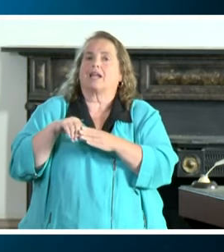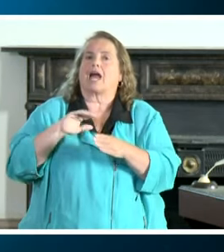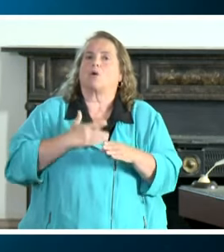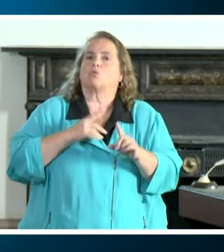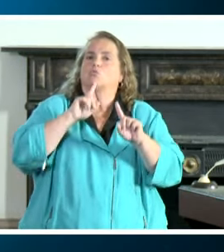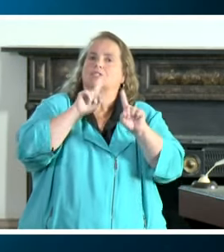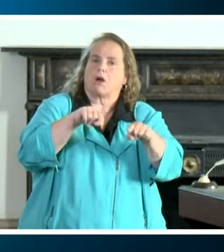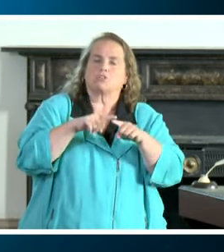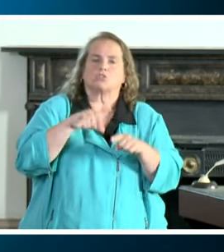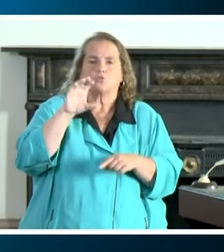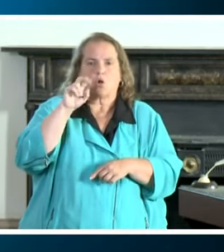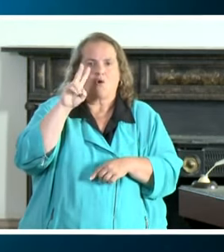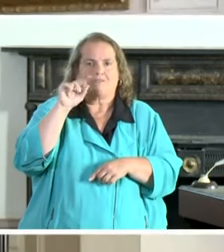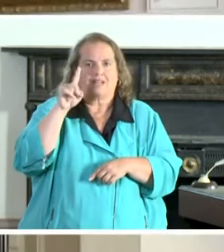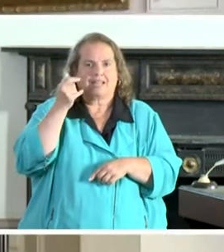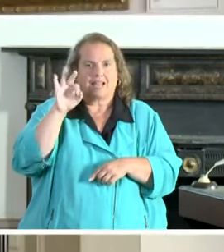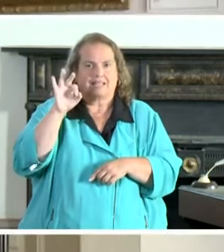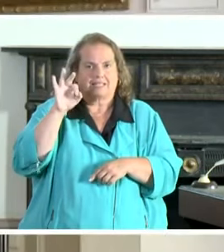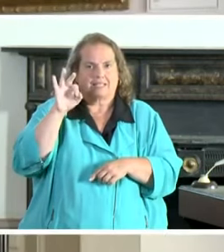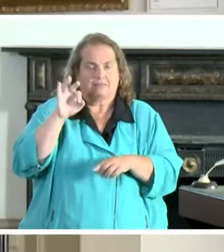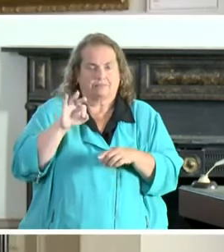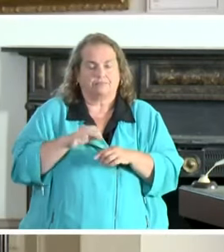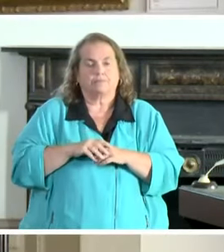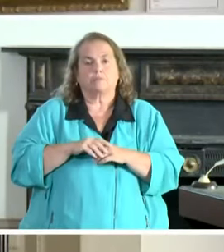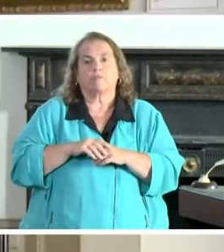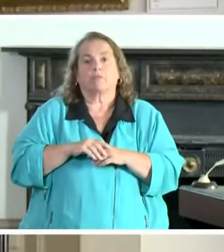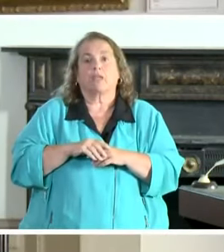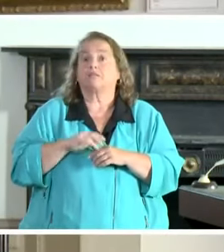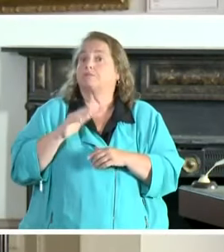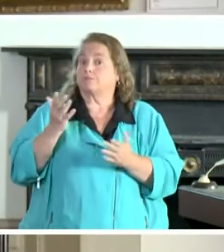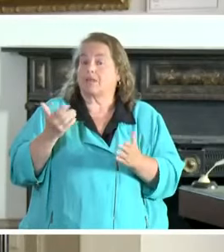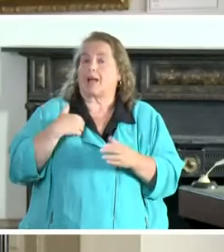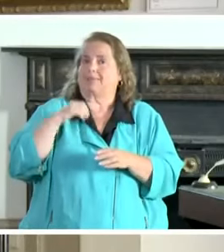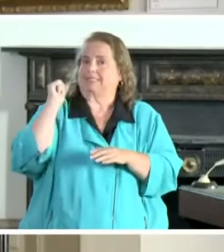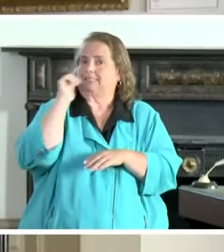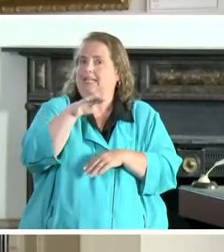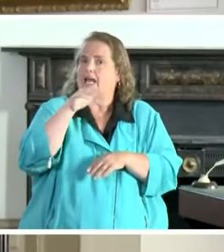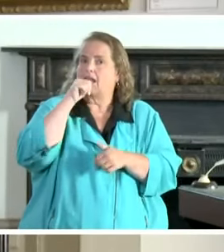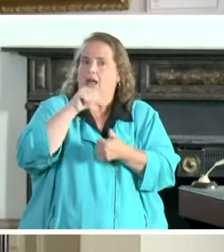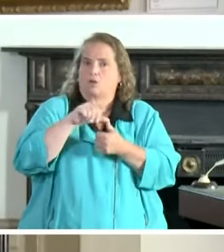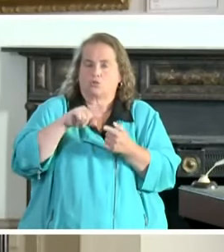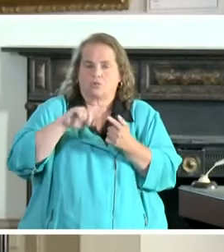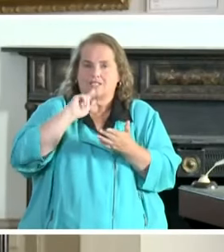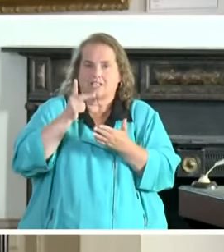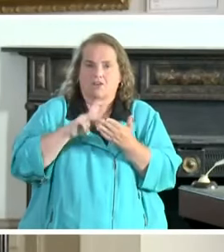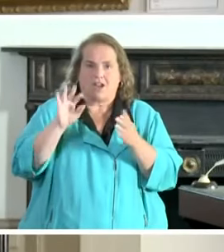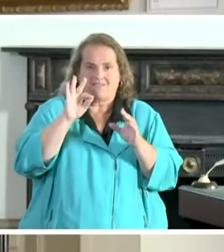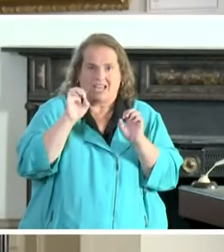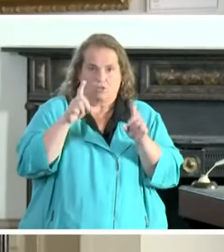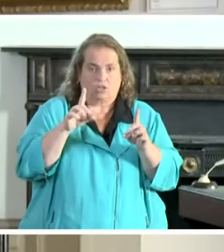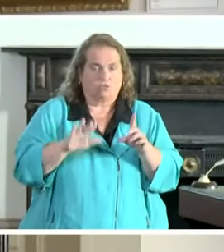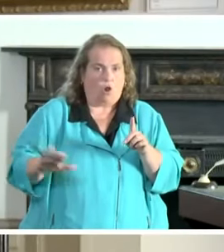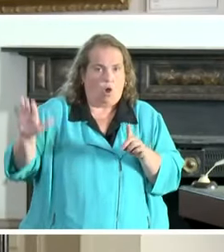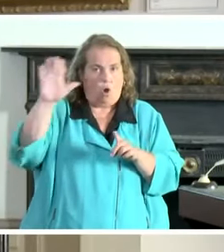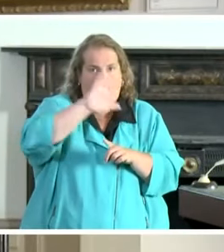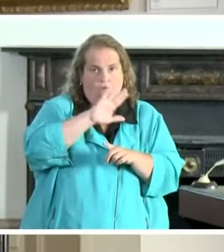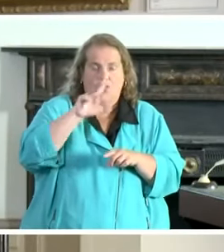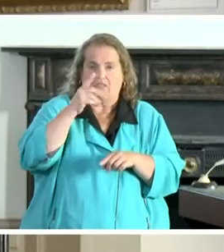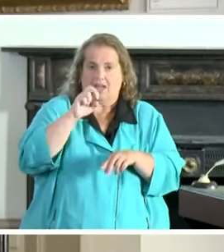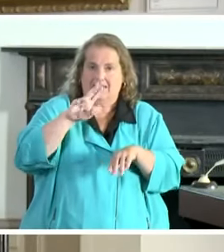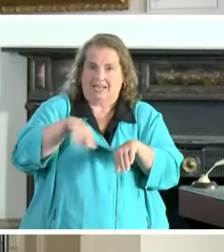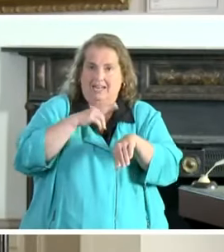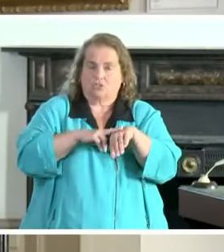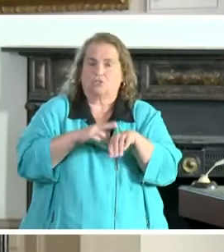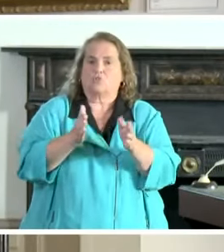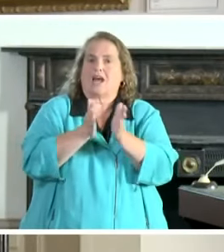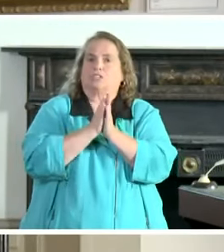to the COVID-19 pandemic. As such, I am sending a letter to the Secretaries of Education across the nation asking them